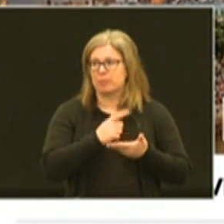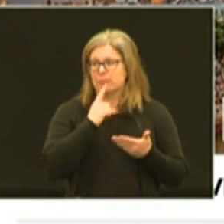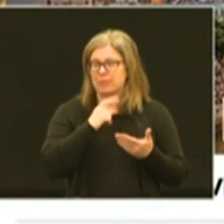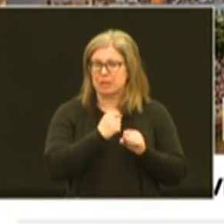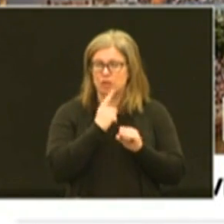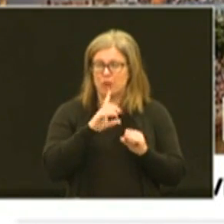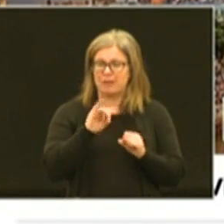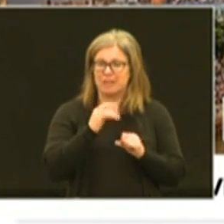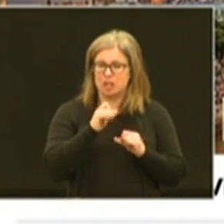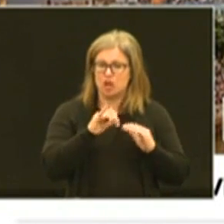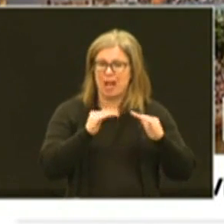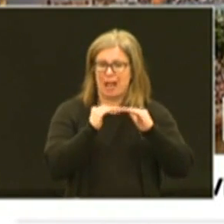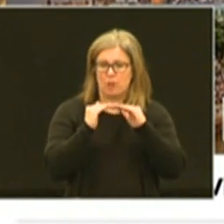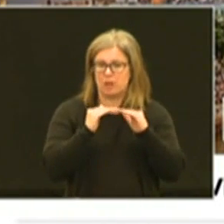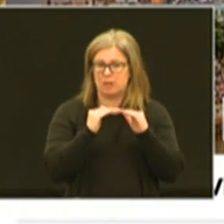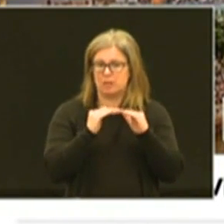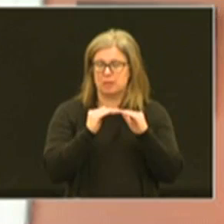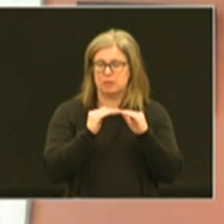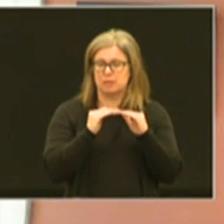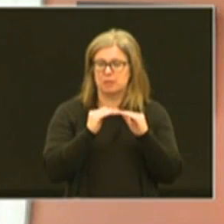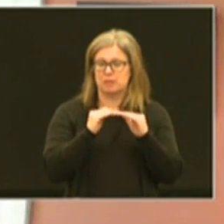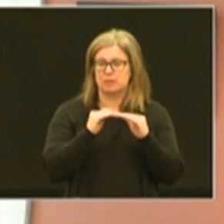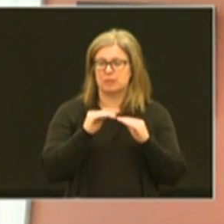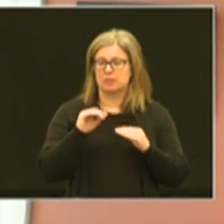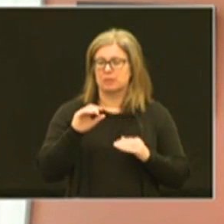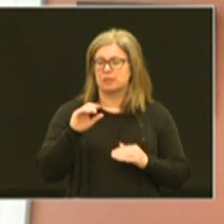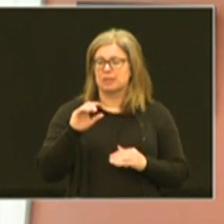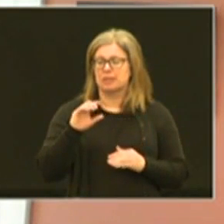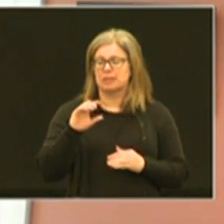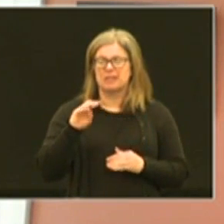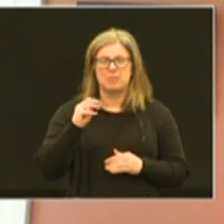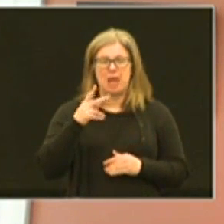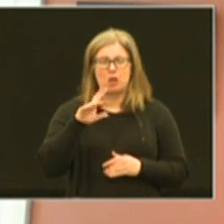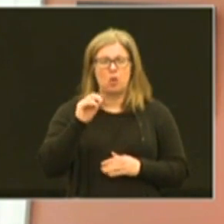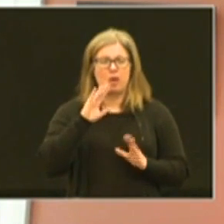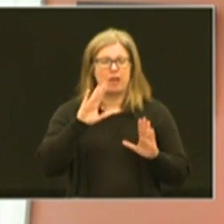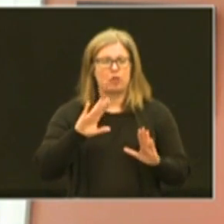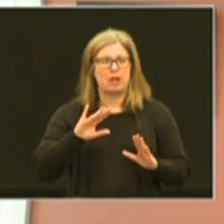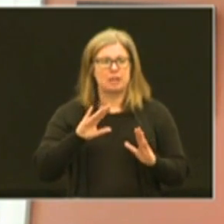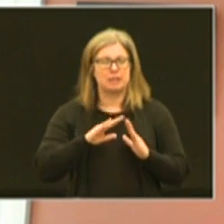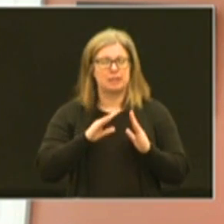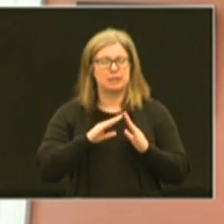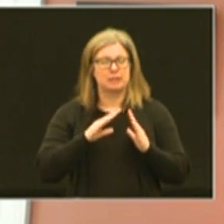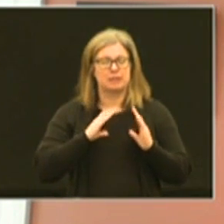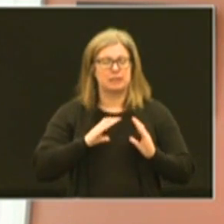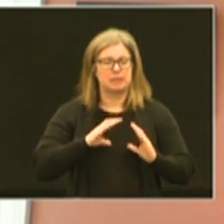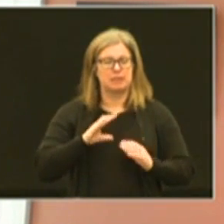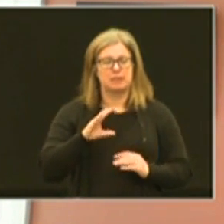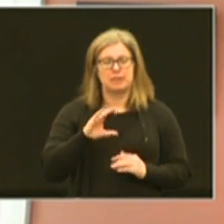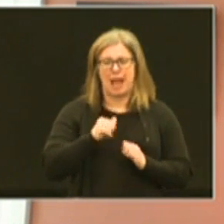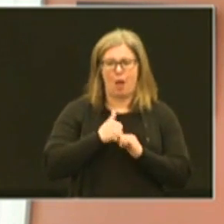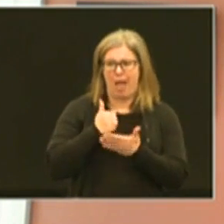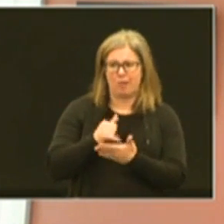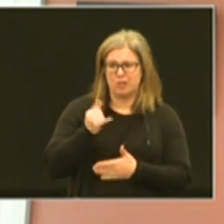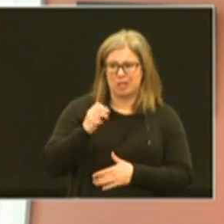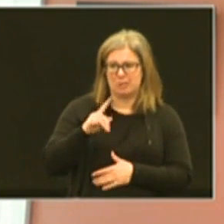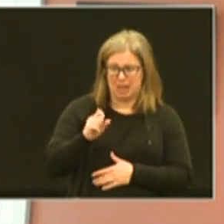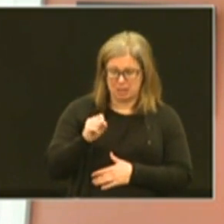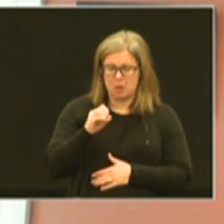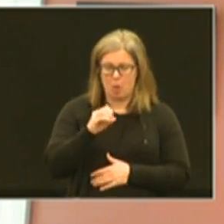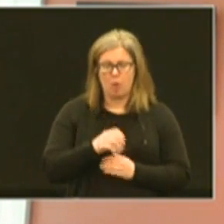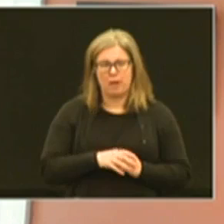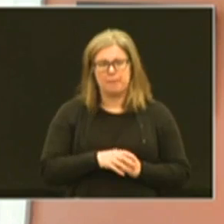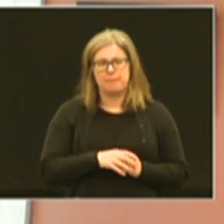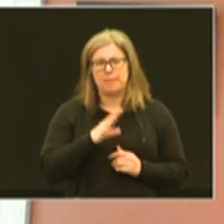digital equity and grace simrol from metro and david jones one of our great citizens uh said how can we help jcps so